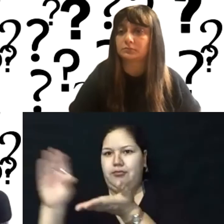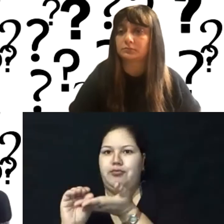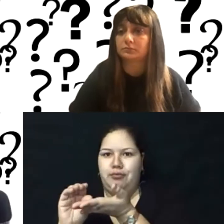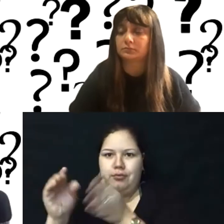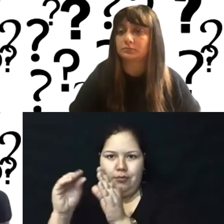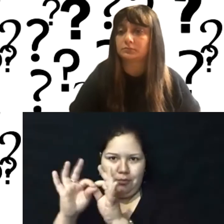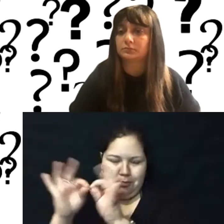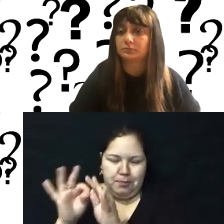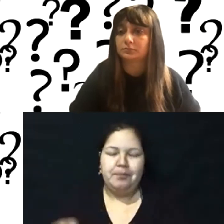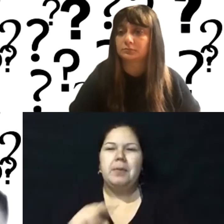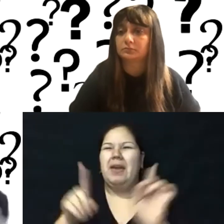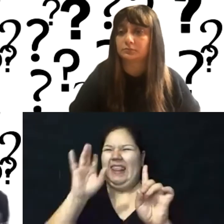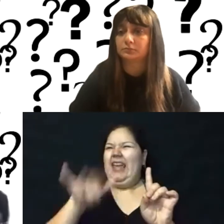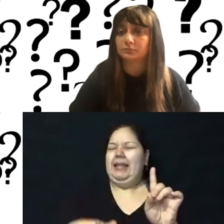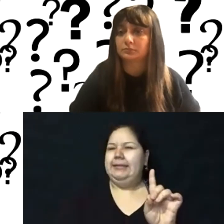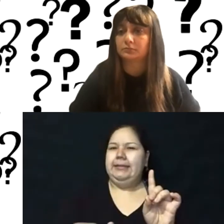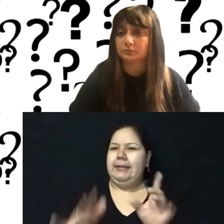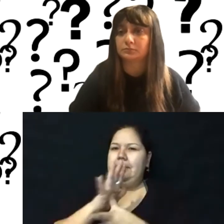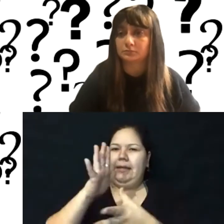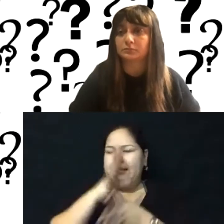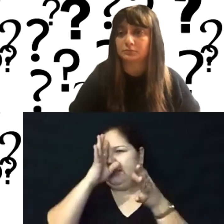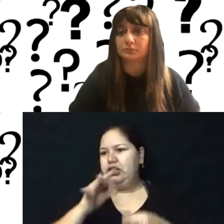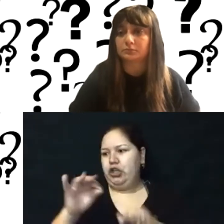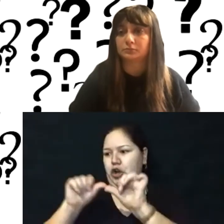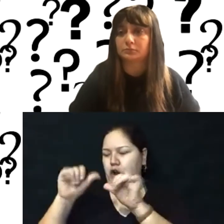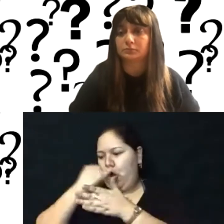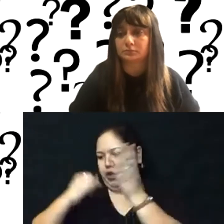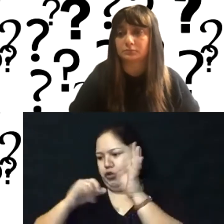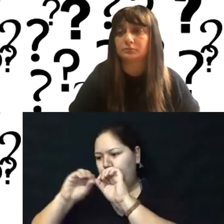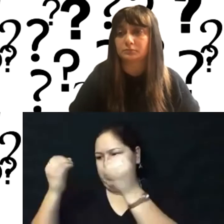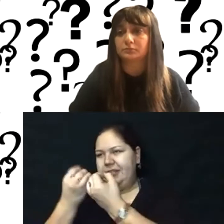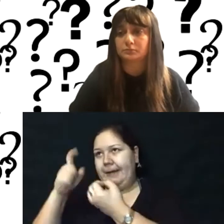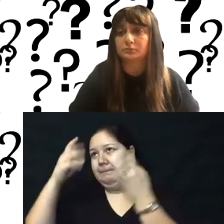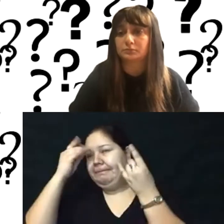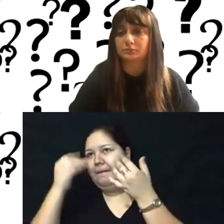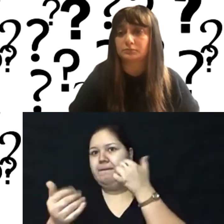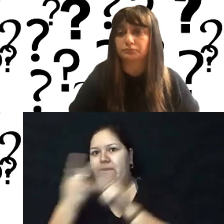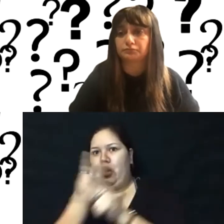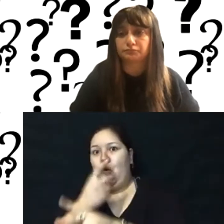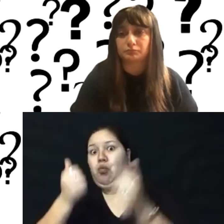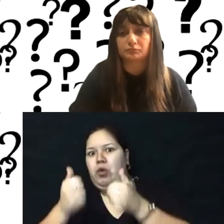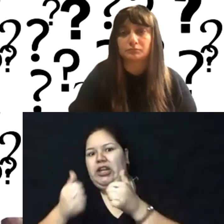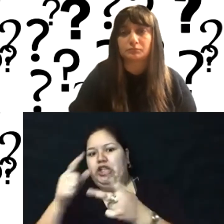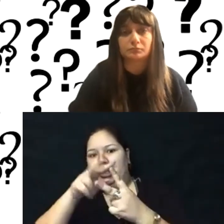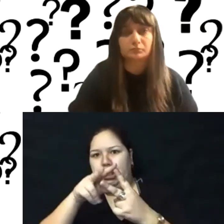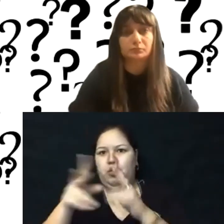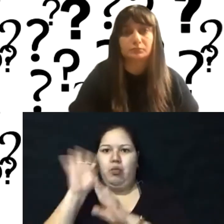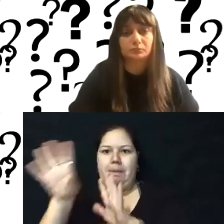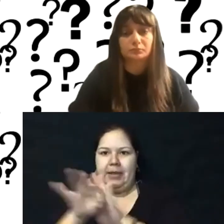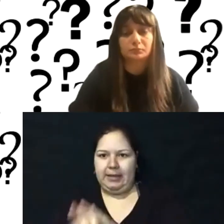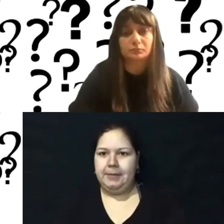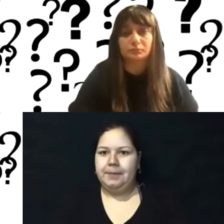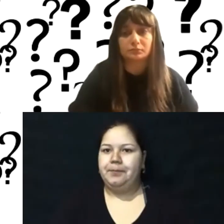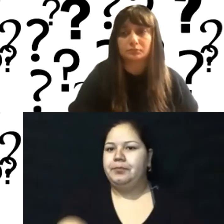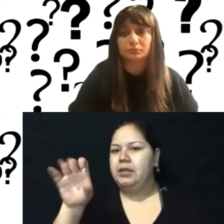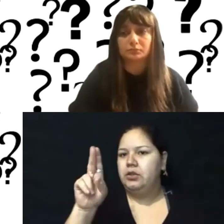my mind, the major decision that any arts organization would make, um, right off the top, which one of those you would want to use. And those tech soup allows you